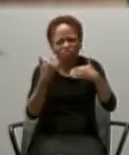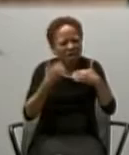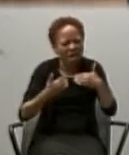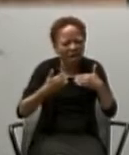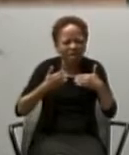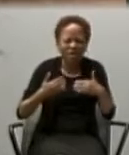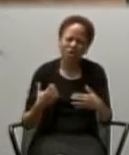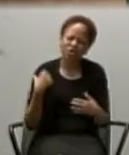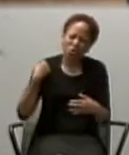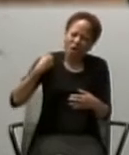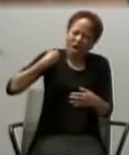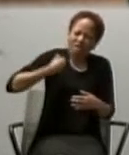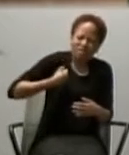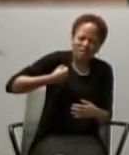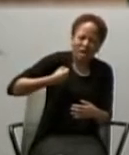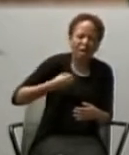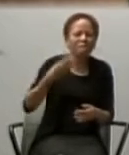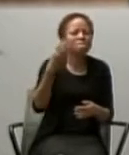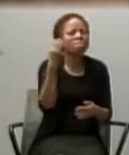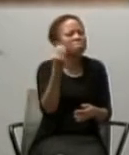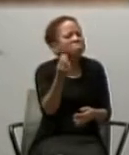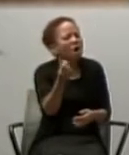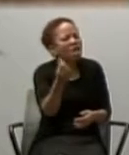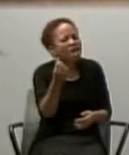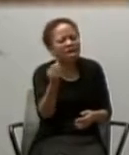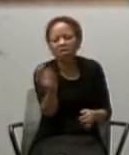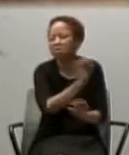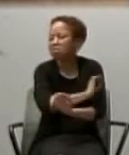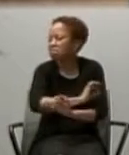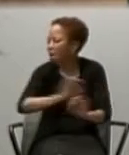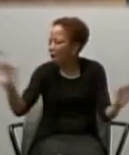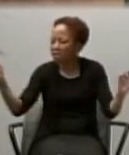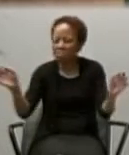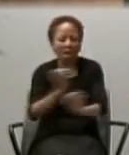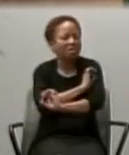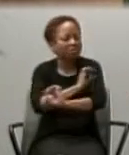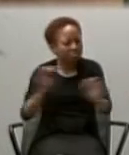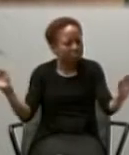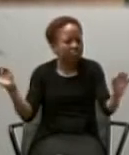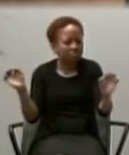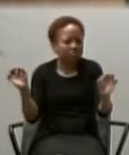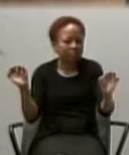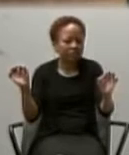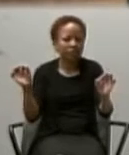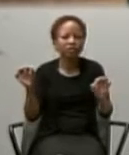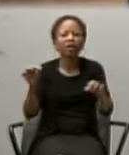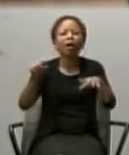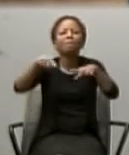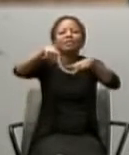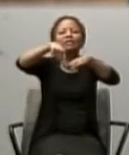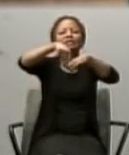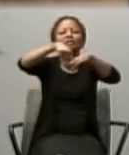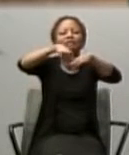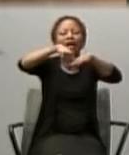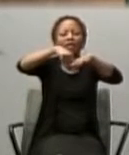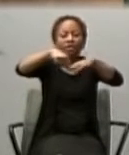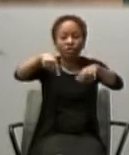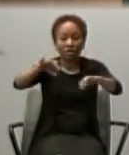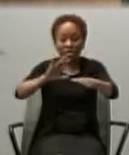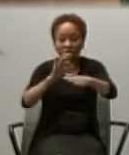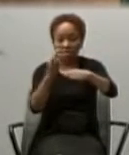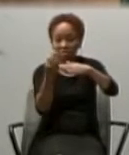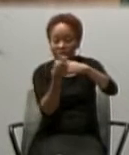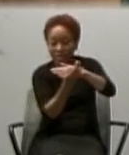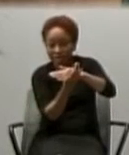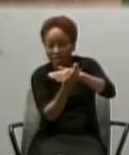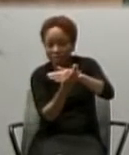haversack, no coppers for their purses. They were to wear sandals, but, he added, do